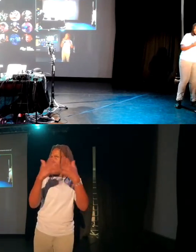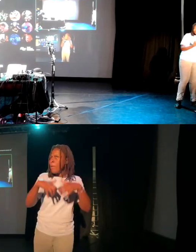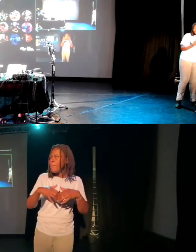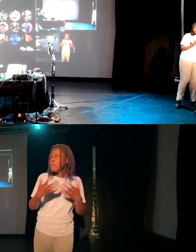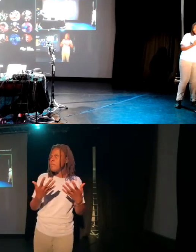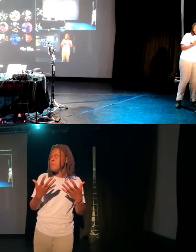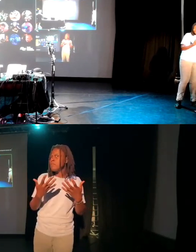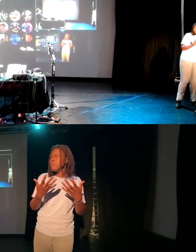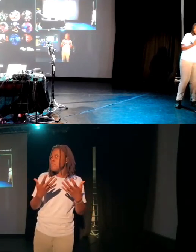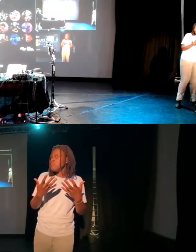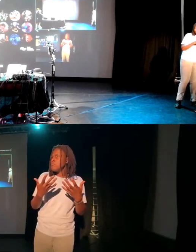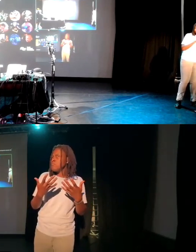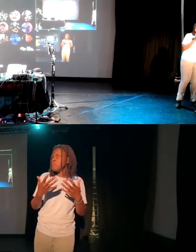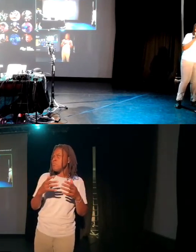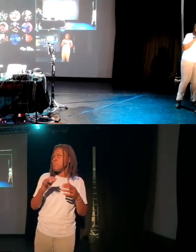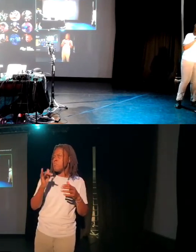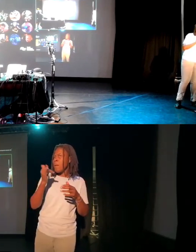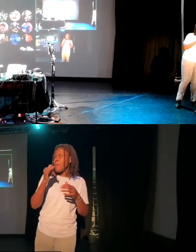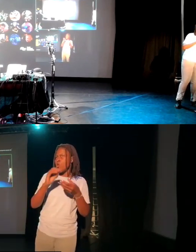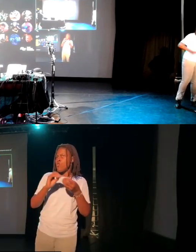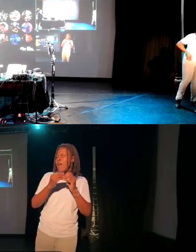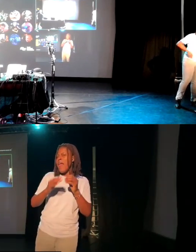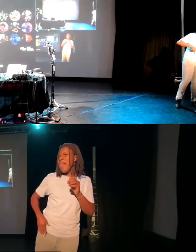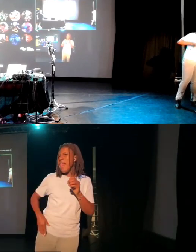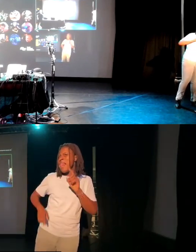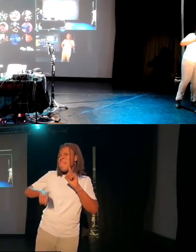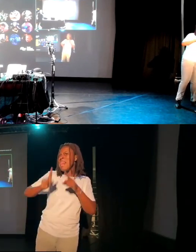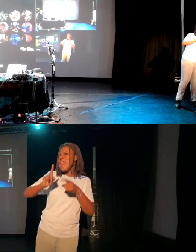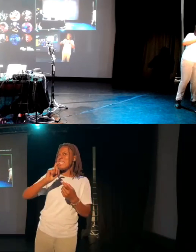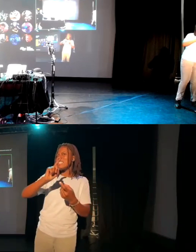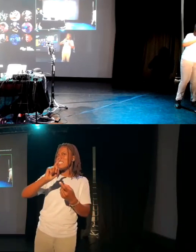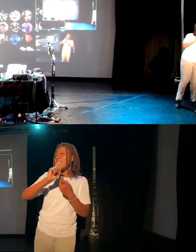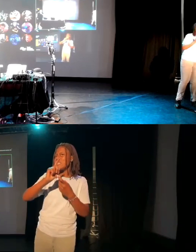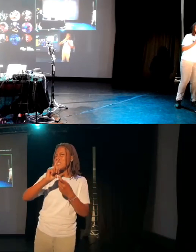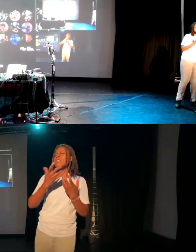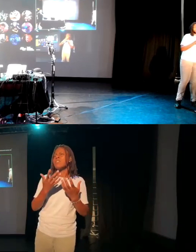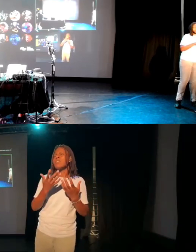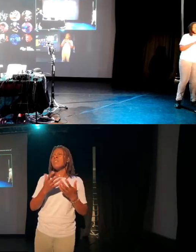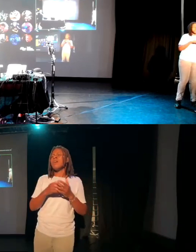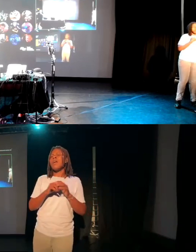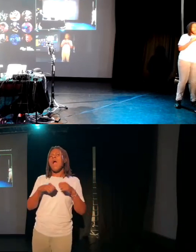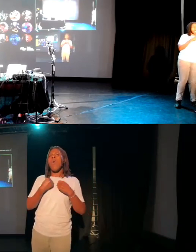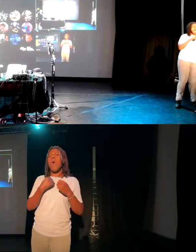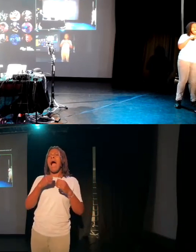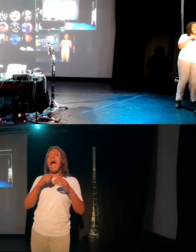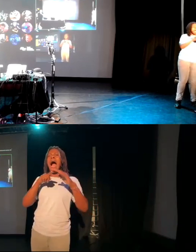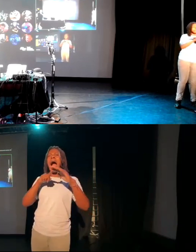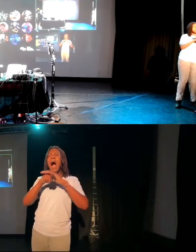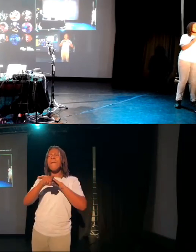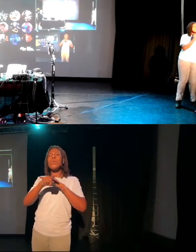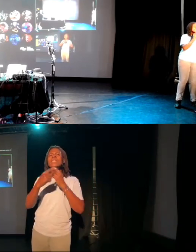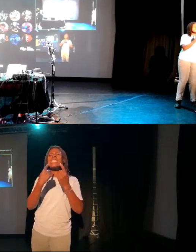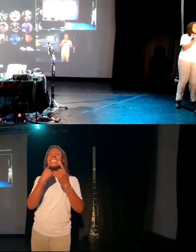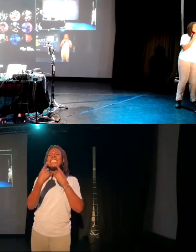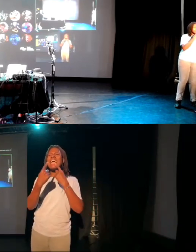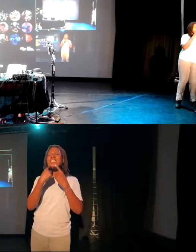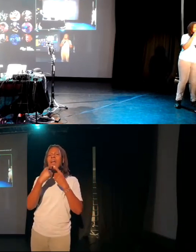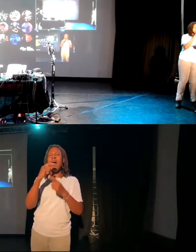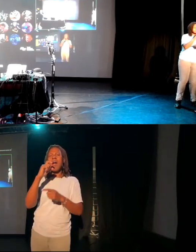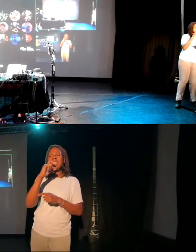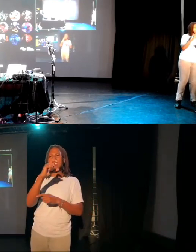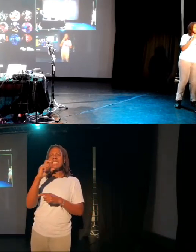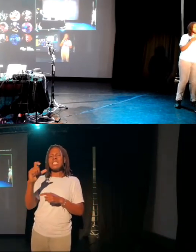Oh, absolutely. Yeah. Yeah. We're looking at doing that about having something like output CC data. Our view is to have it so it opens a filter.